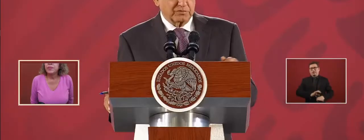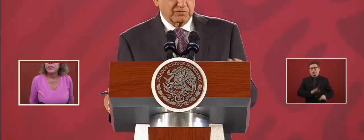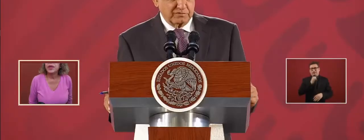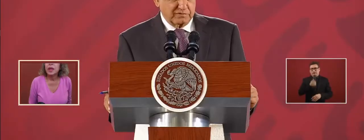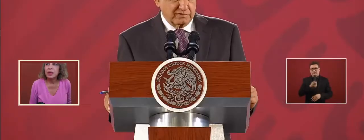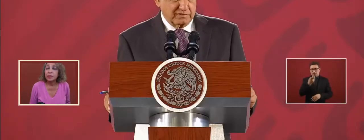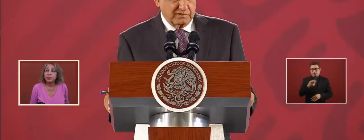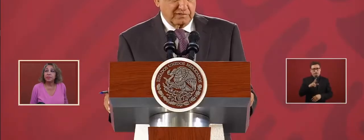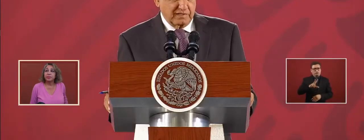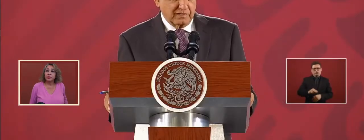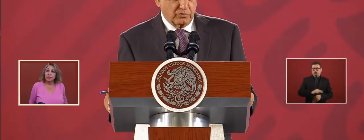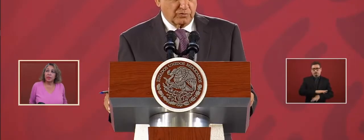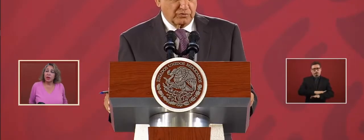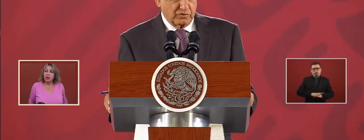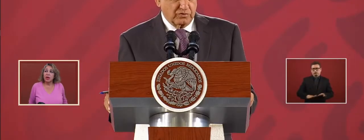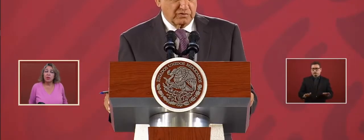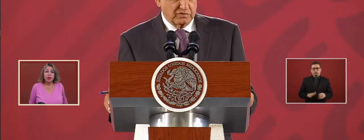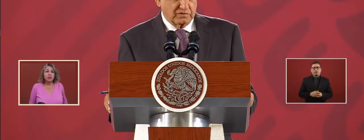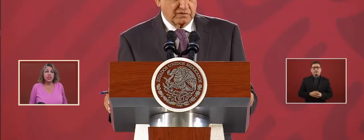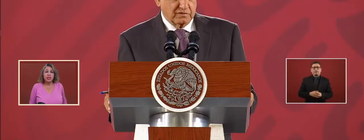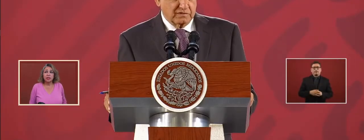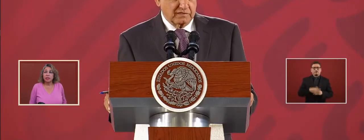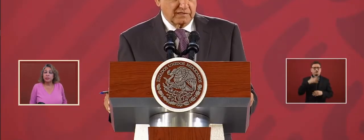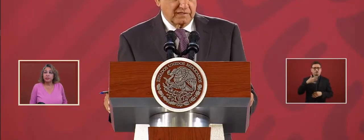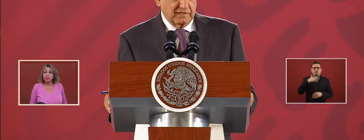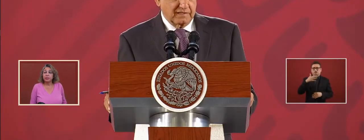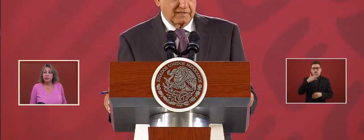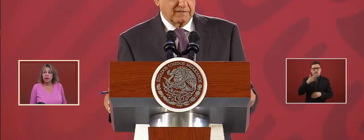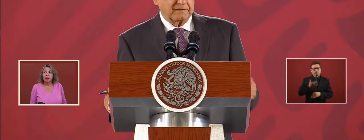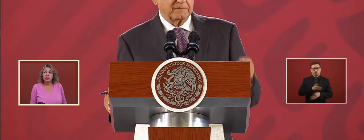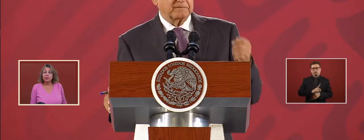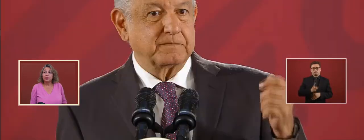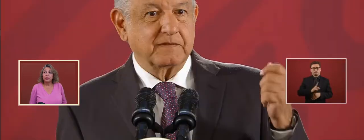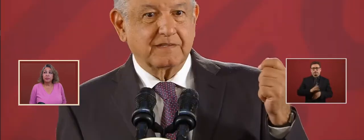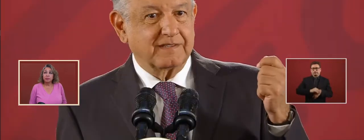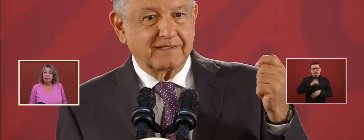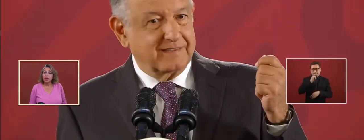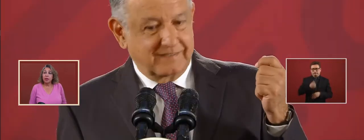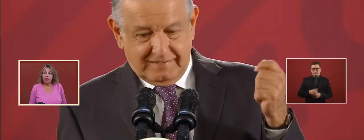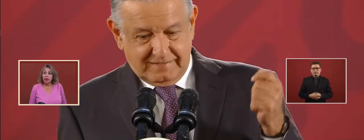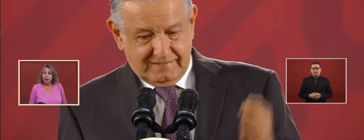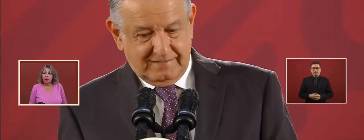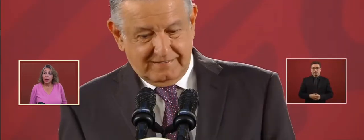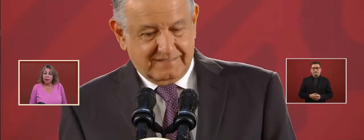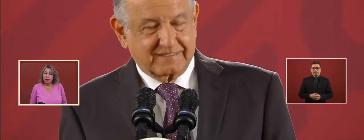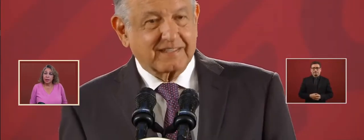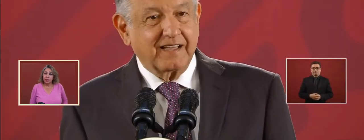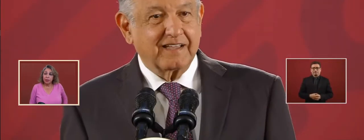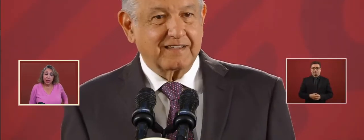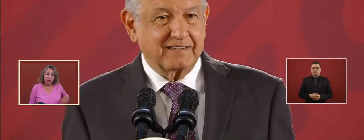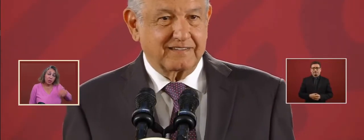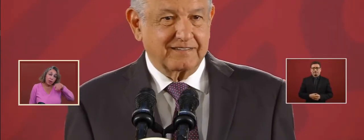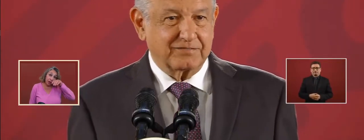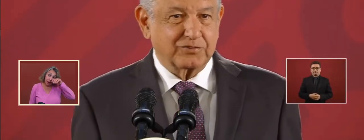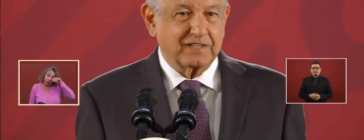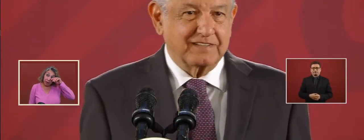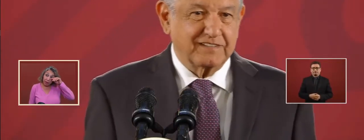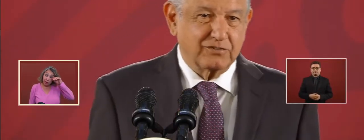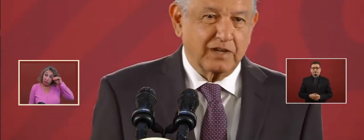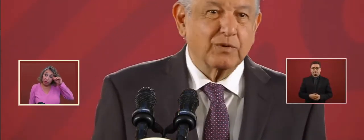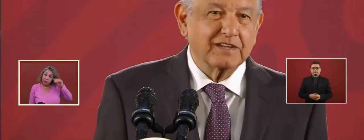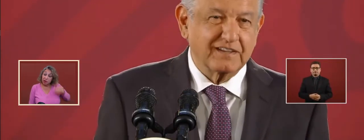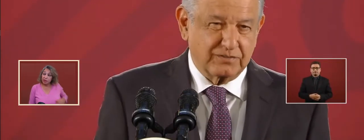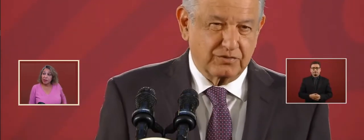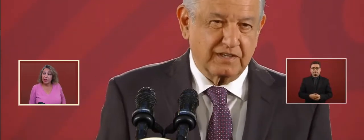corruption, and we are